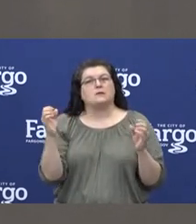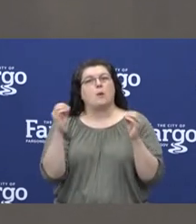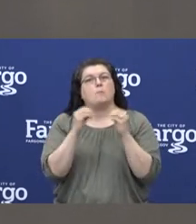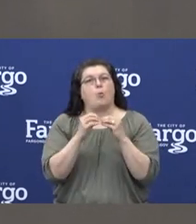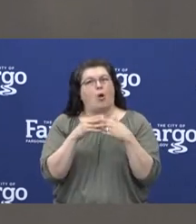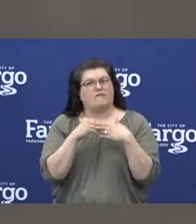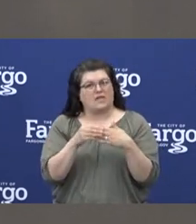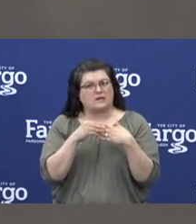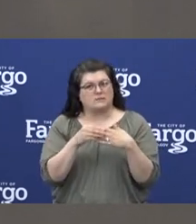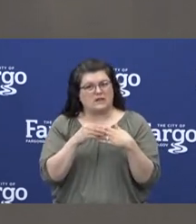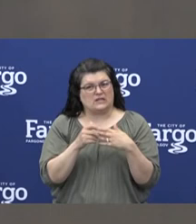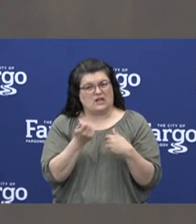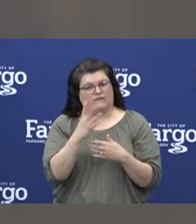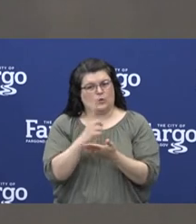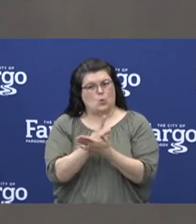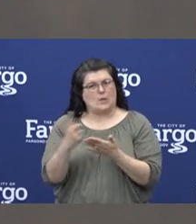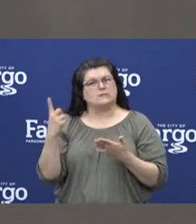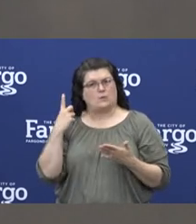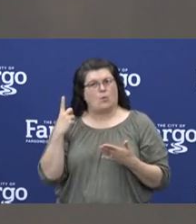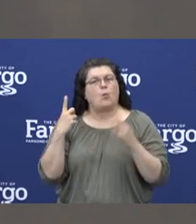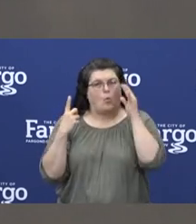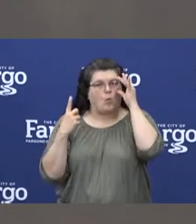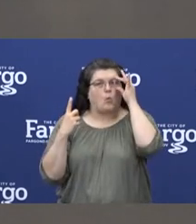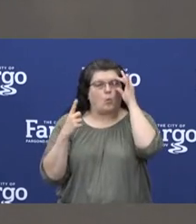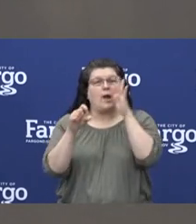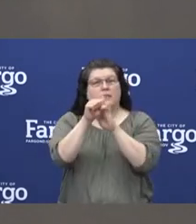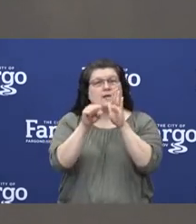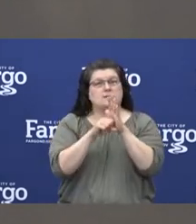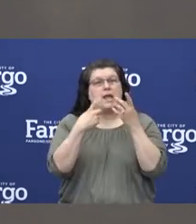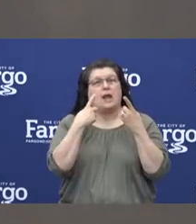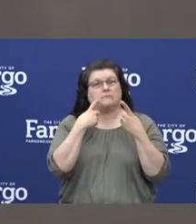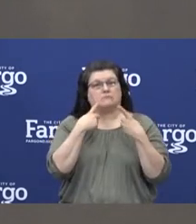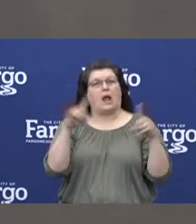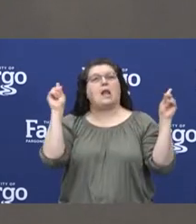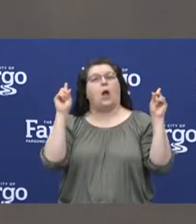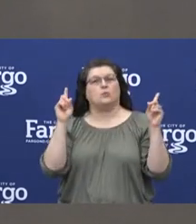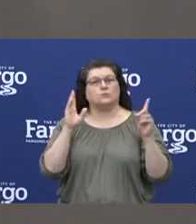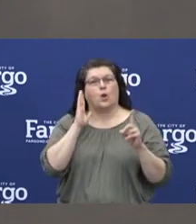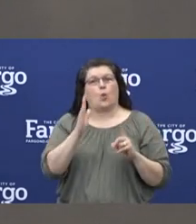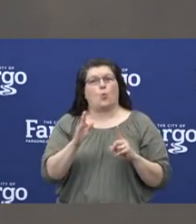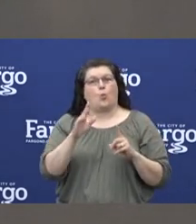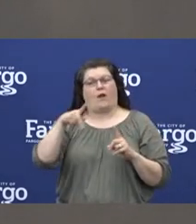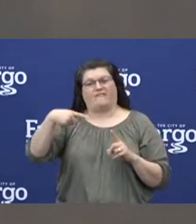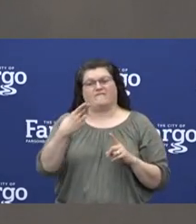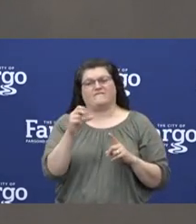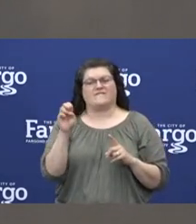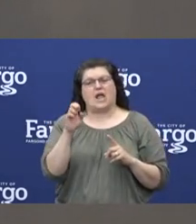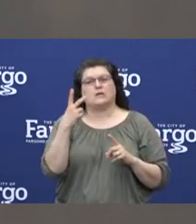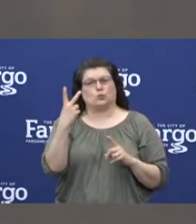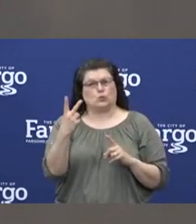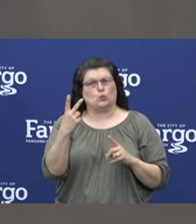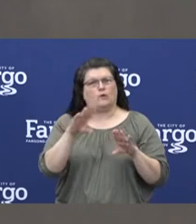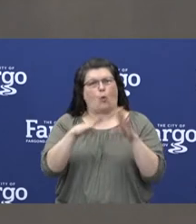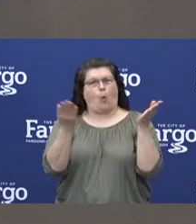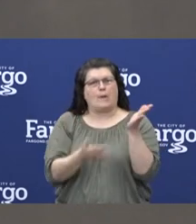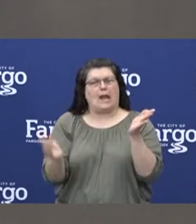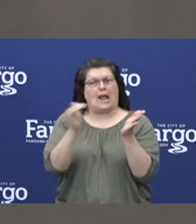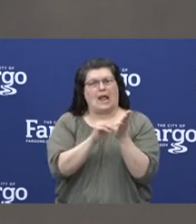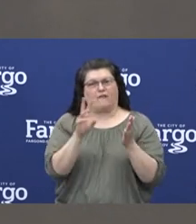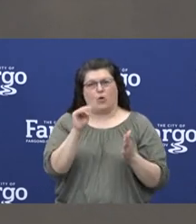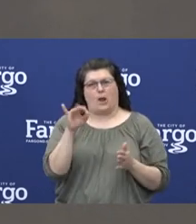flexibility a couple weeks ago when the when the state made an announcement about the phase two of reopening in the state of Minnesota.